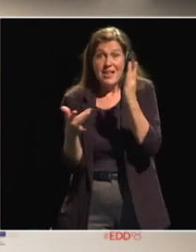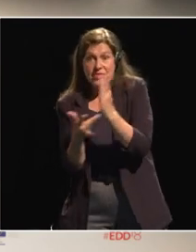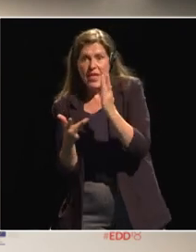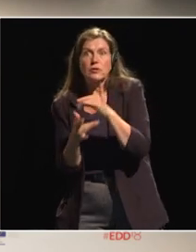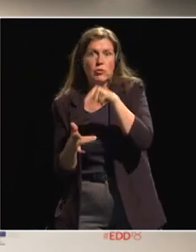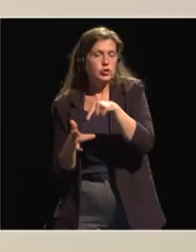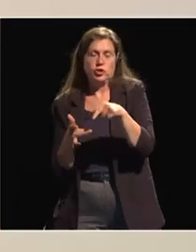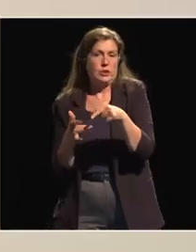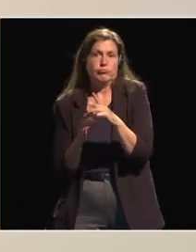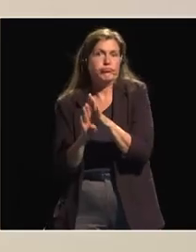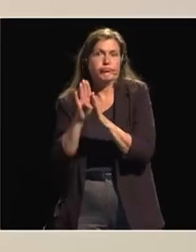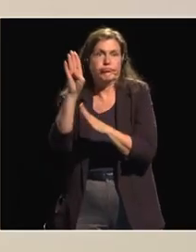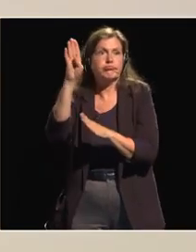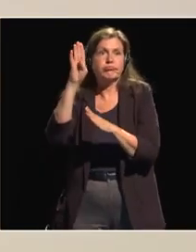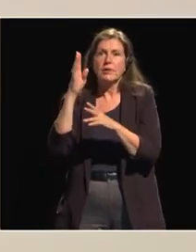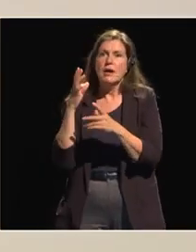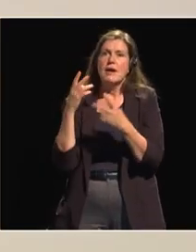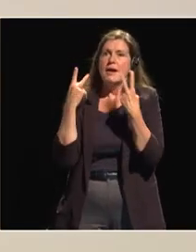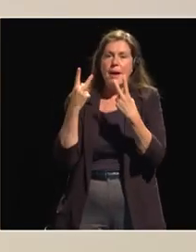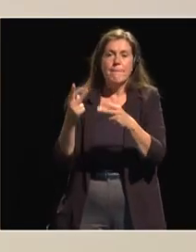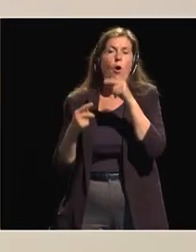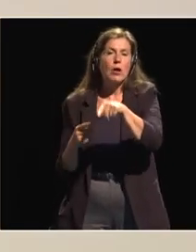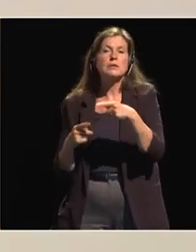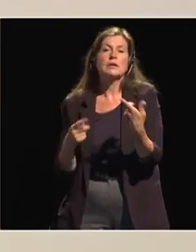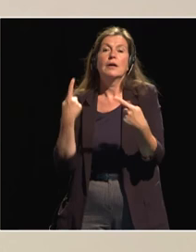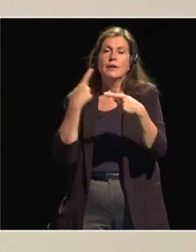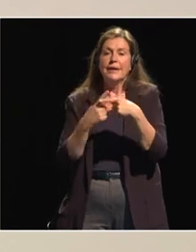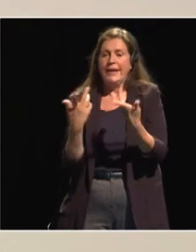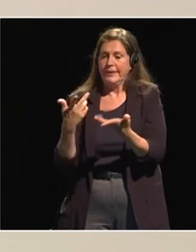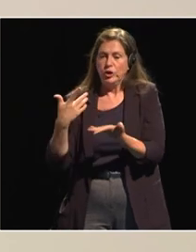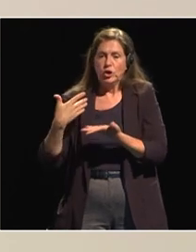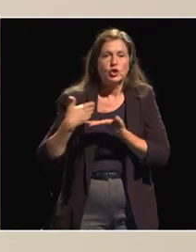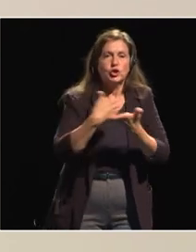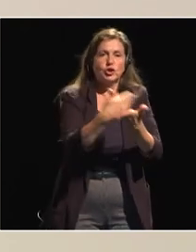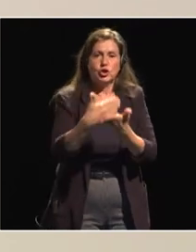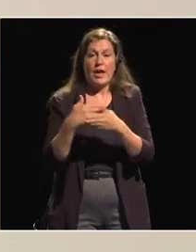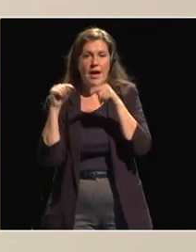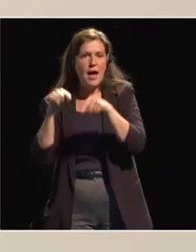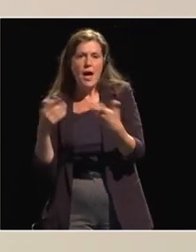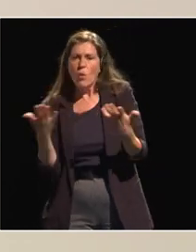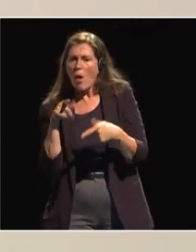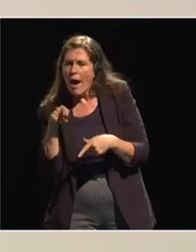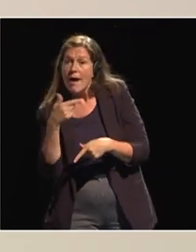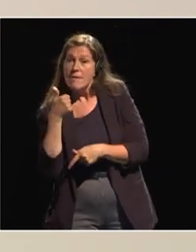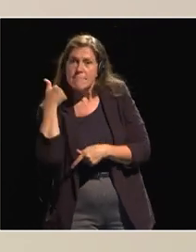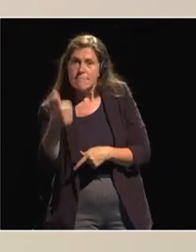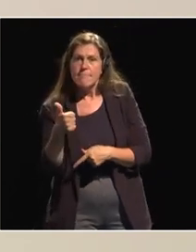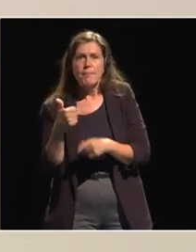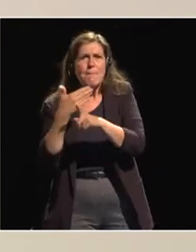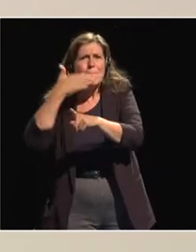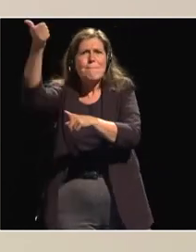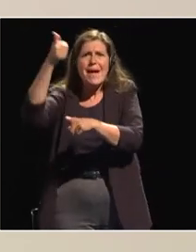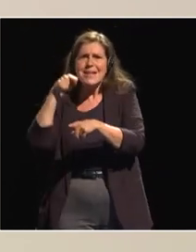uh on the digital side as well as the technological side it's a question of sharing this and sharing best practice and uh we are